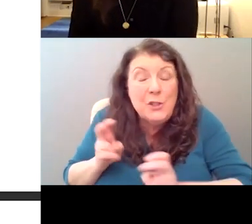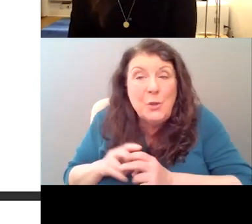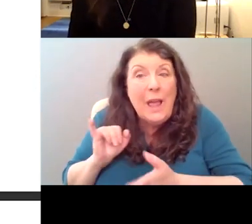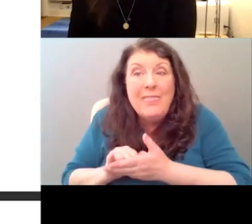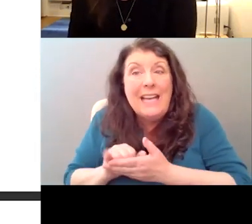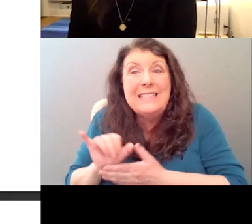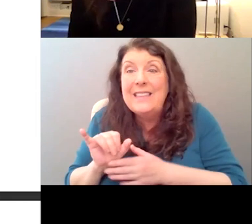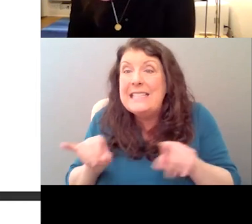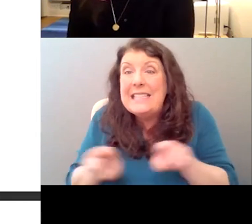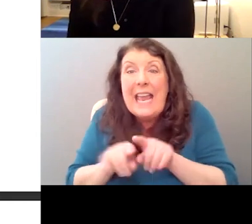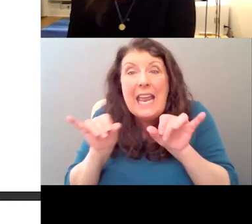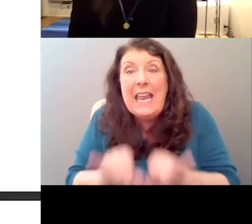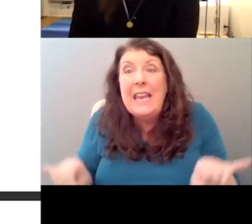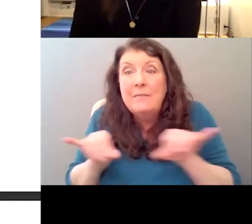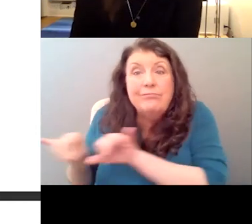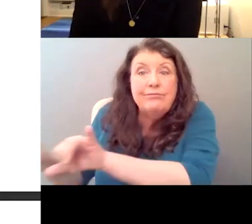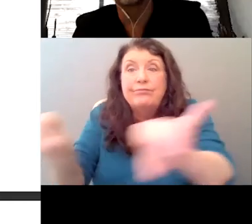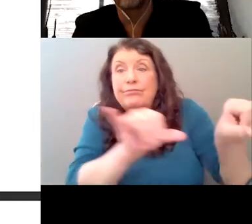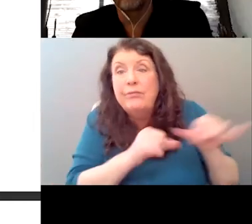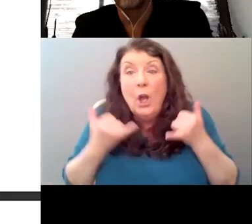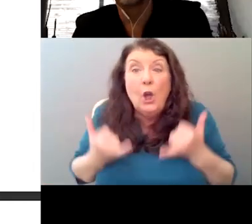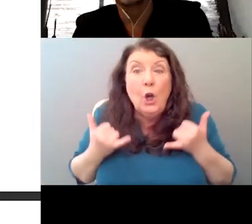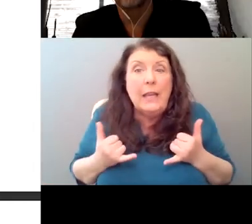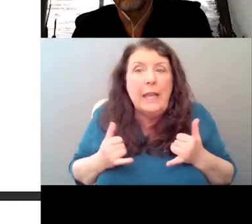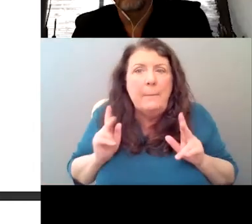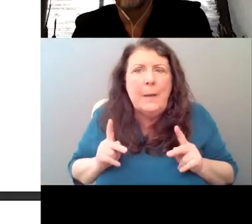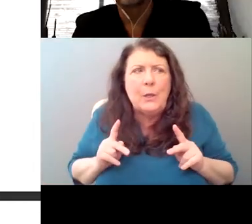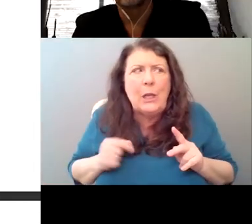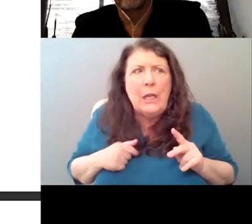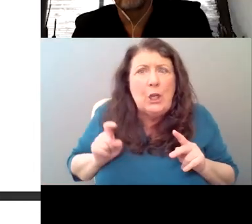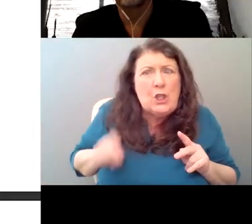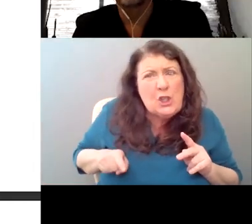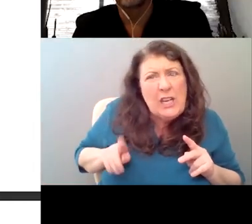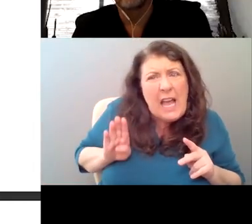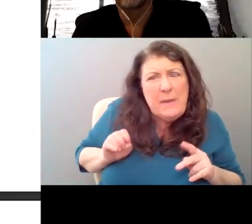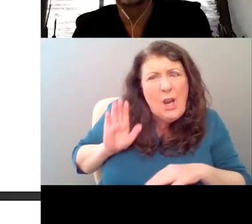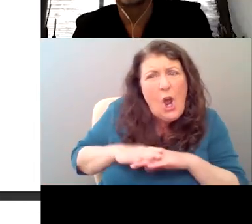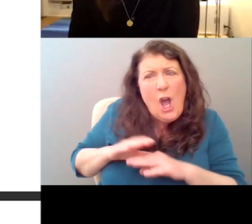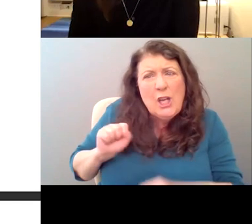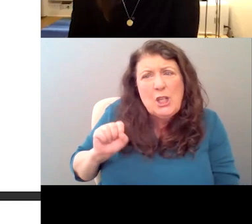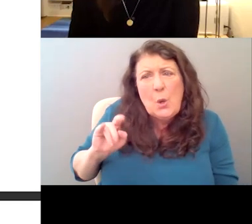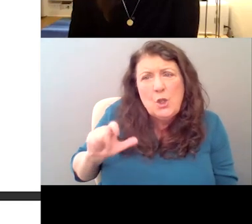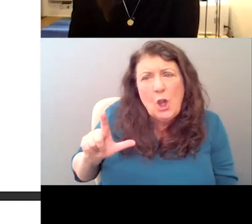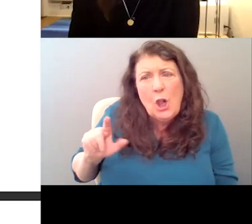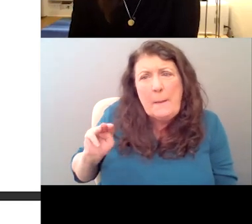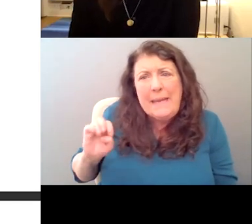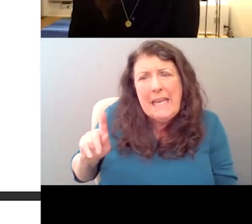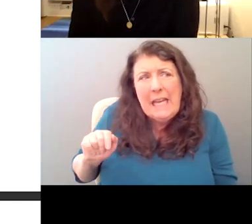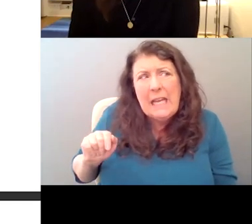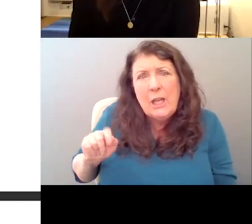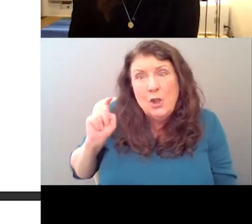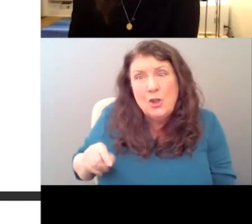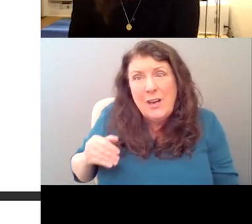Should I have a personal brand, right? You know, and is that going to trap me? Um, and what do